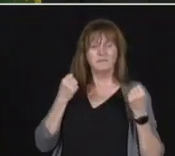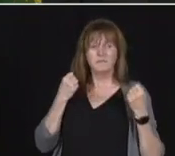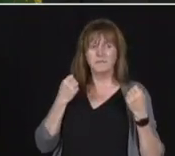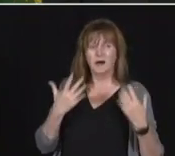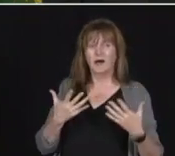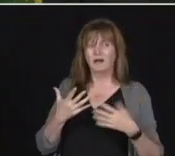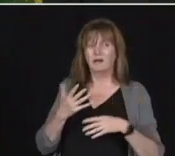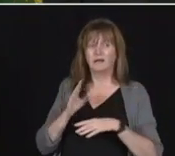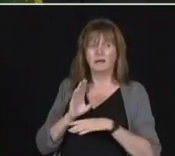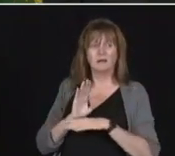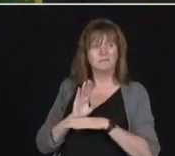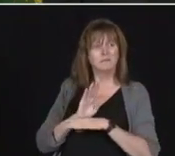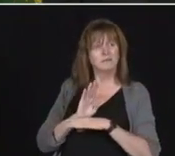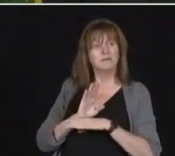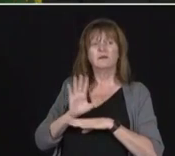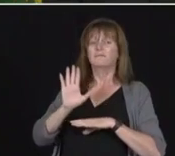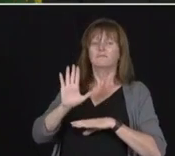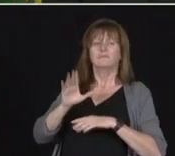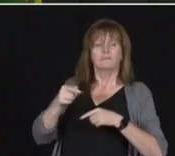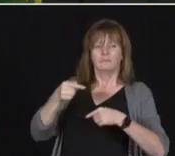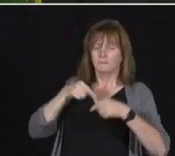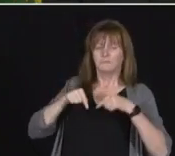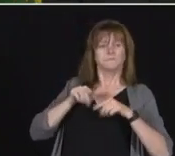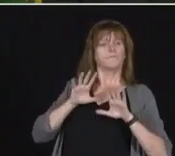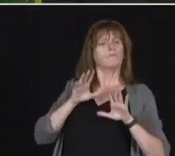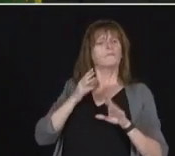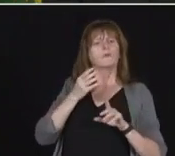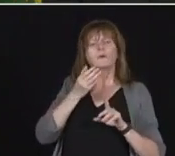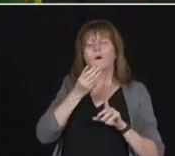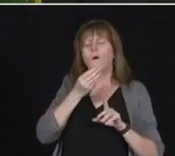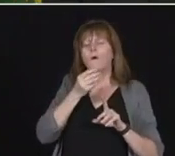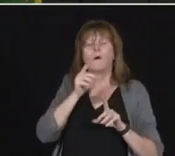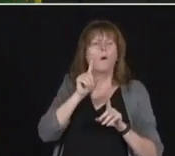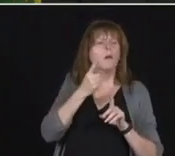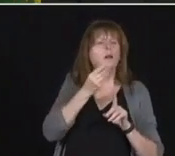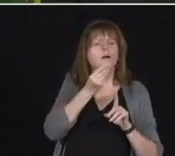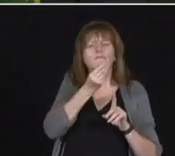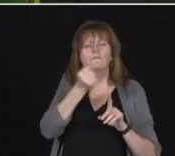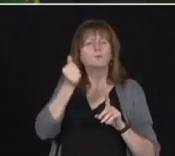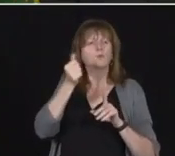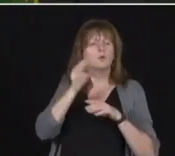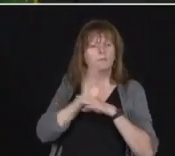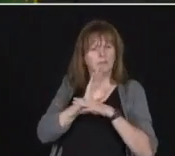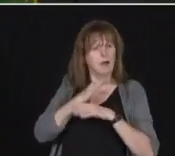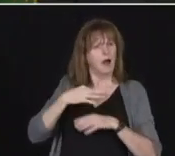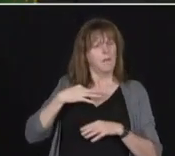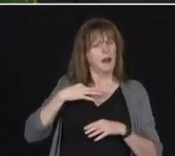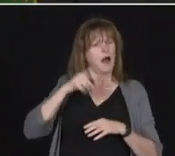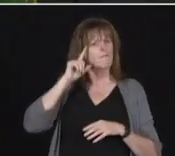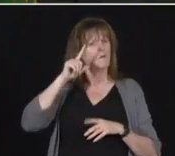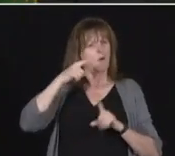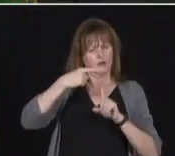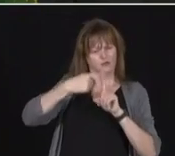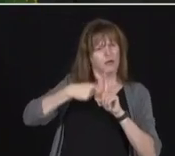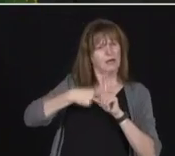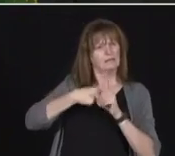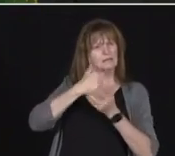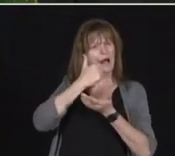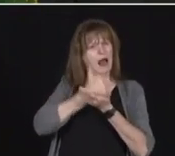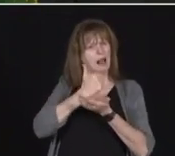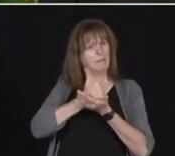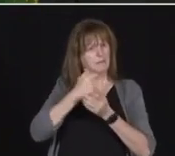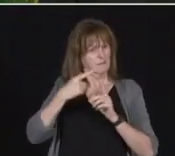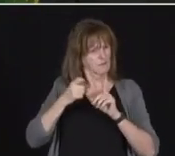the federal provincial commercial rent assistance program. And I'm wondering if that relatively low level